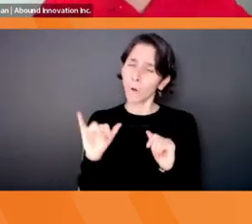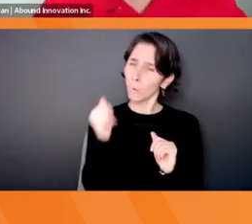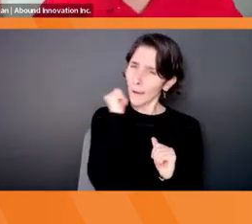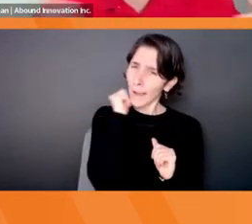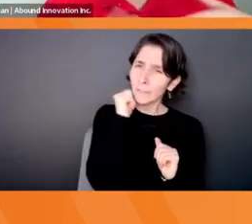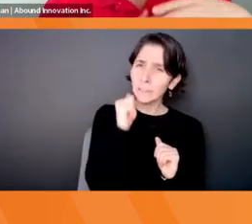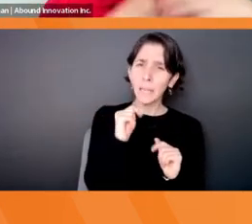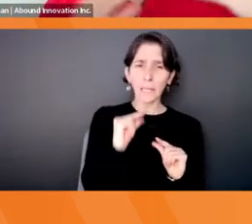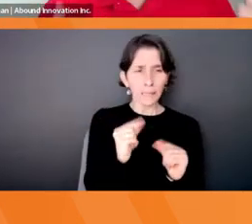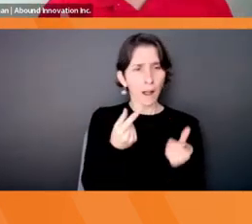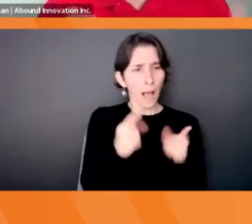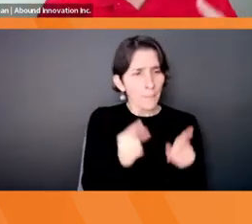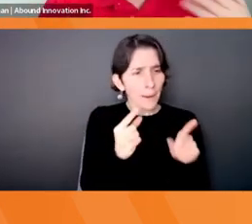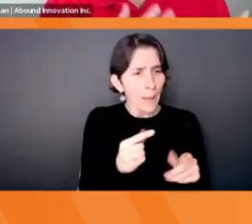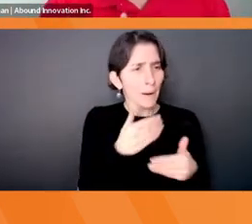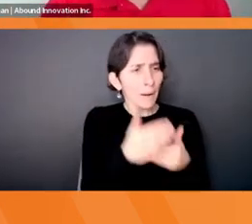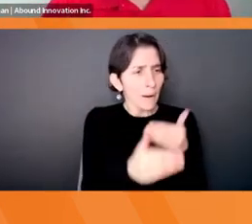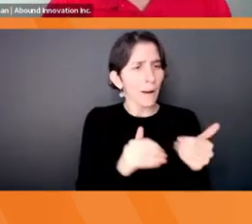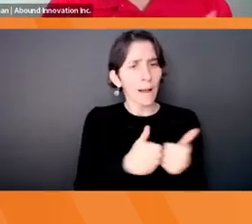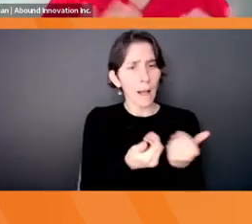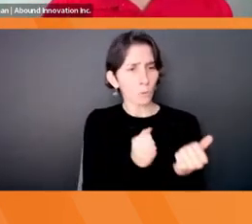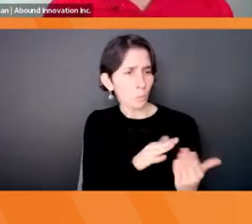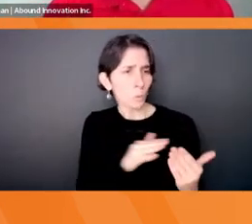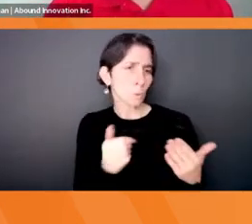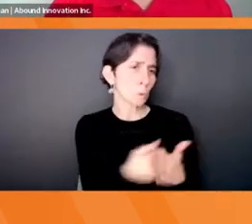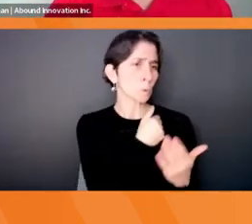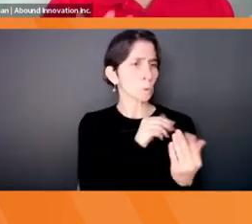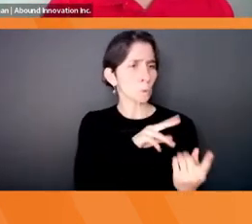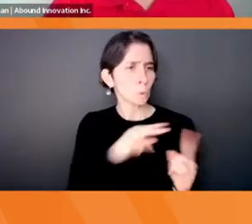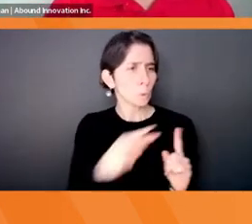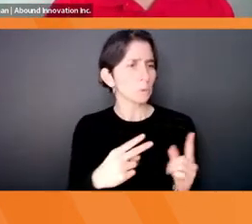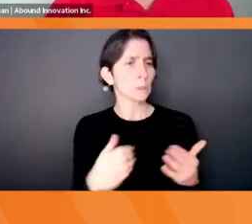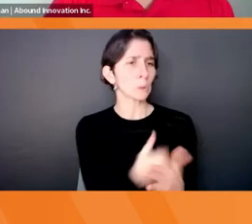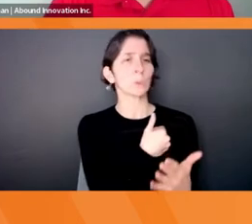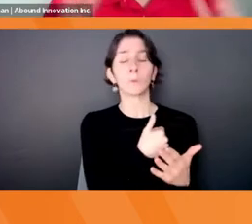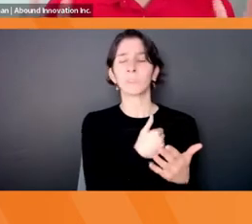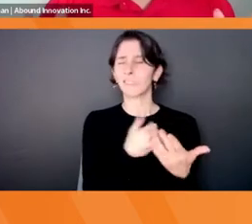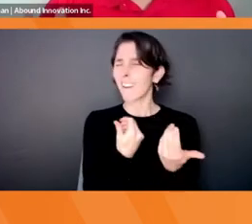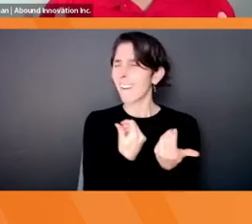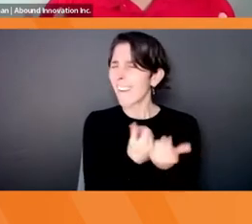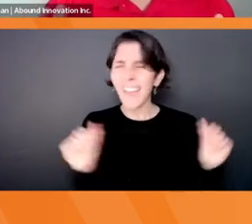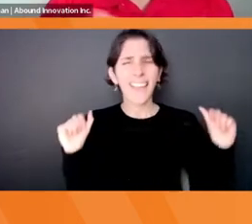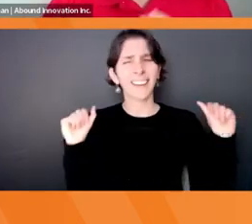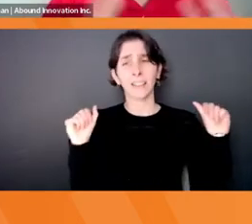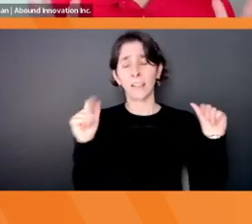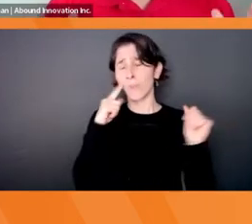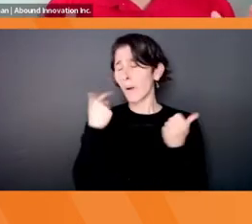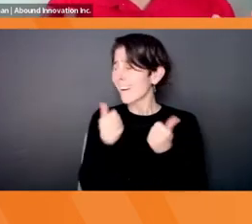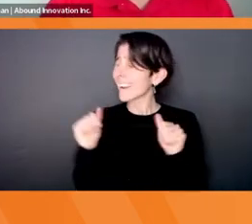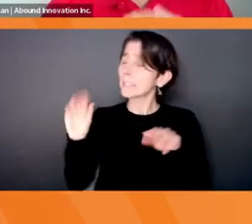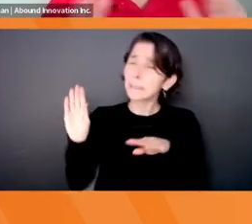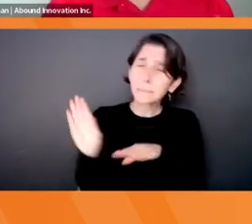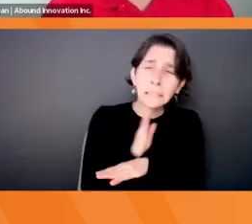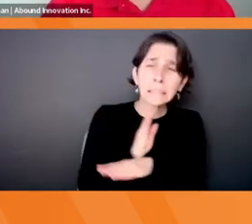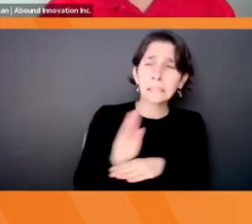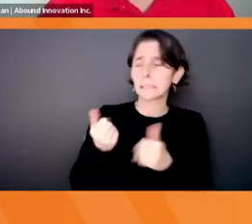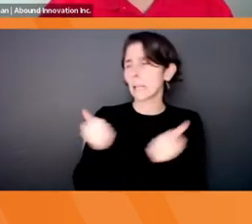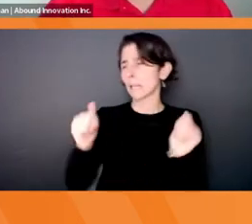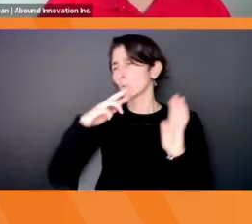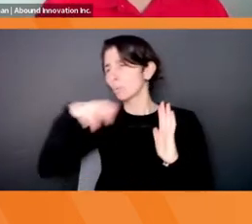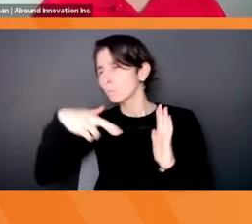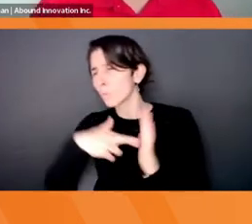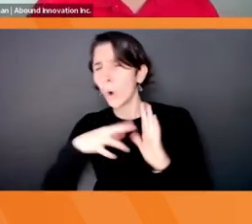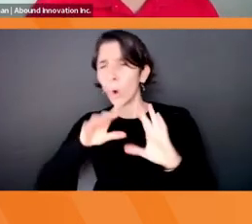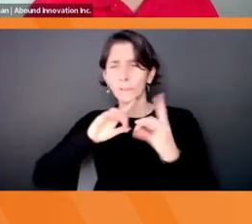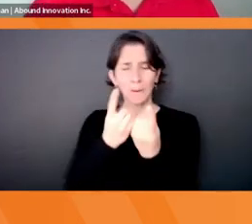day to day processes and those types of things. can use innovation in anything, and it can be used for any industry, any role, any department.